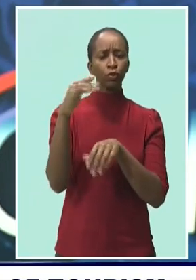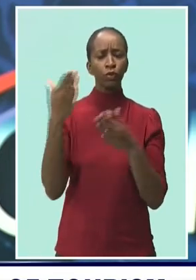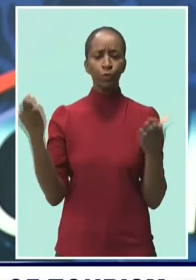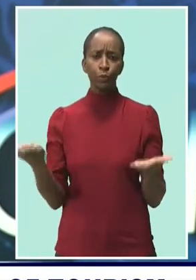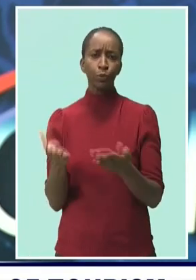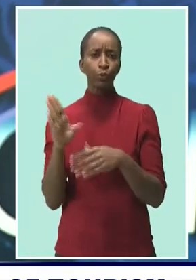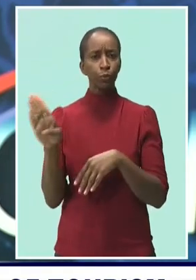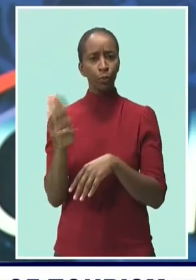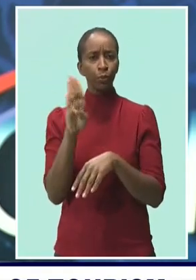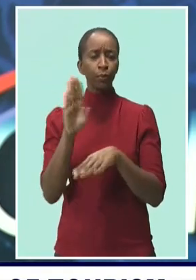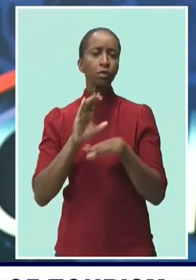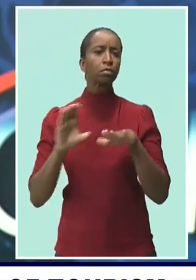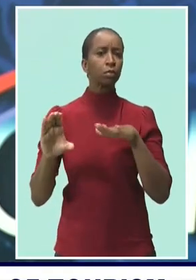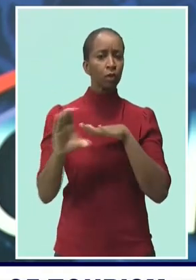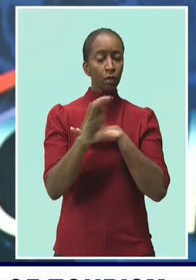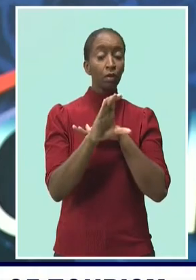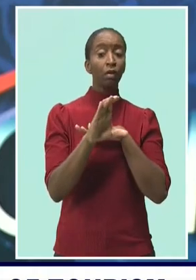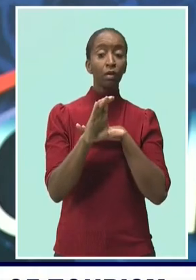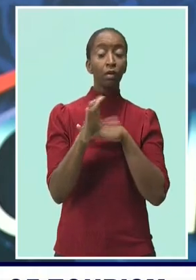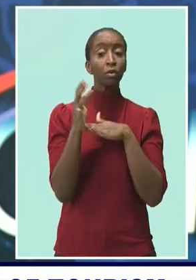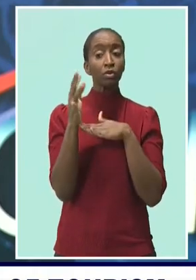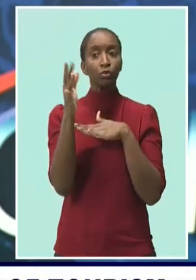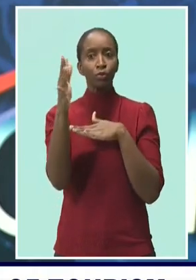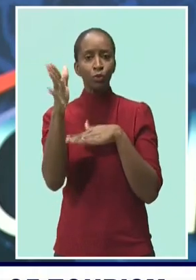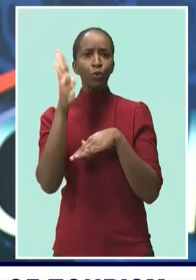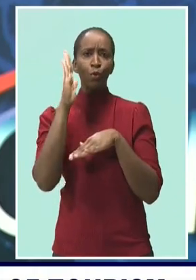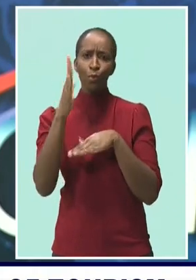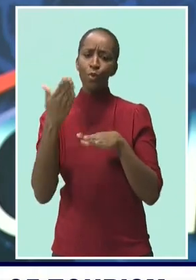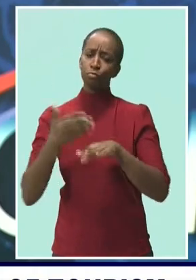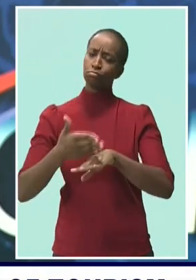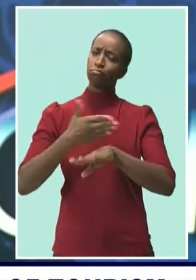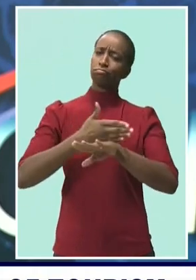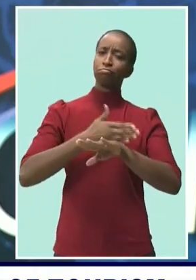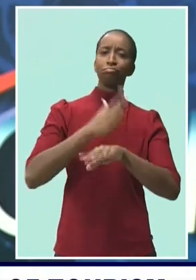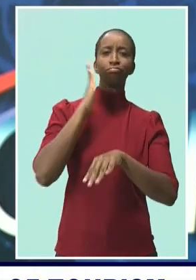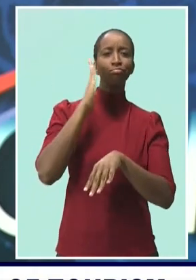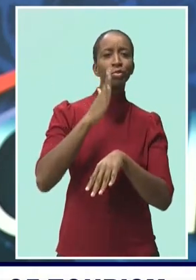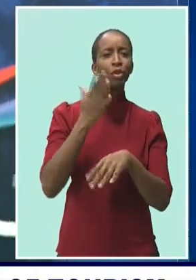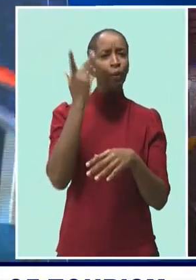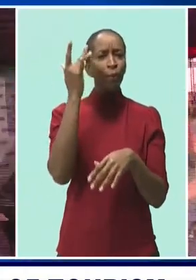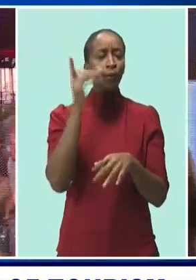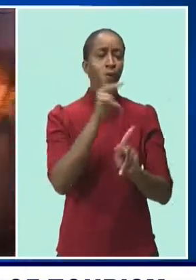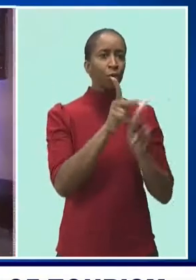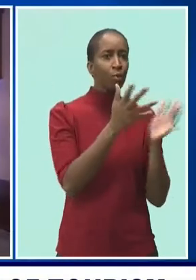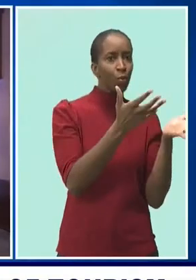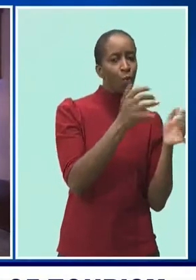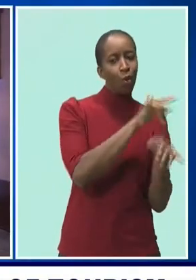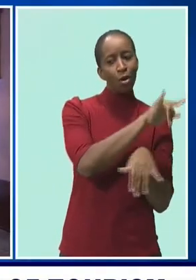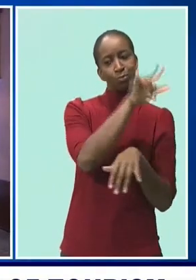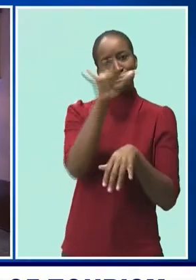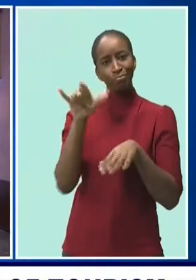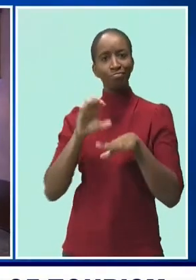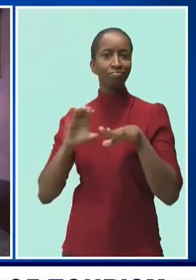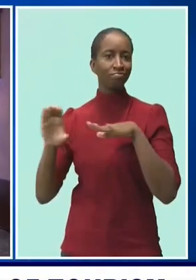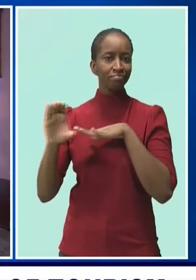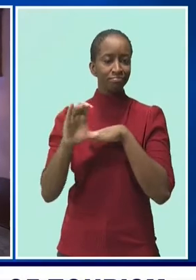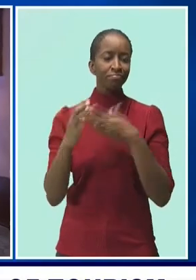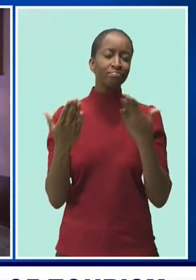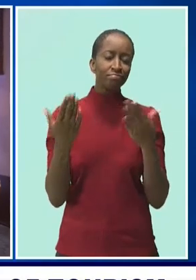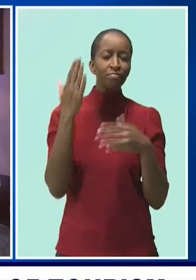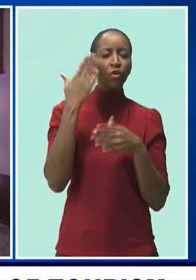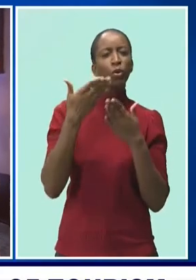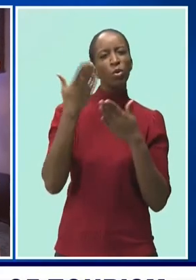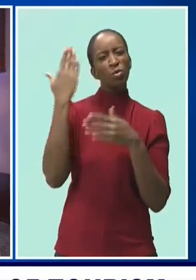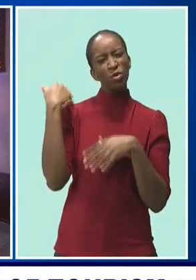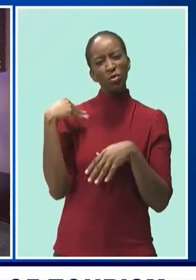off post covid-19 given the lure of the region. She admits tourism numbers experienced in December and January